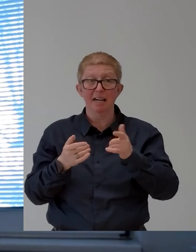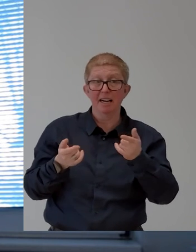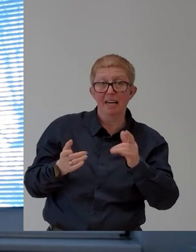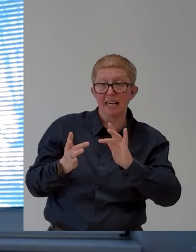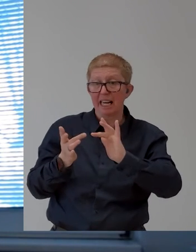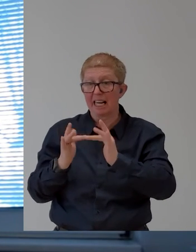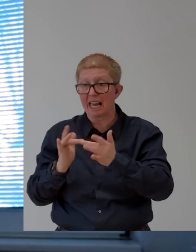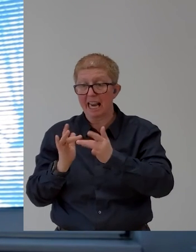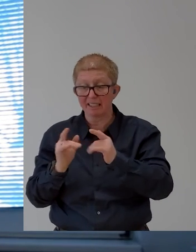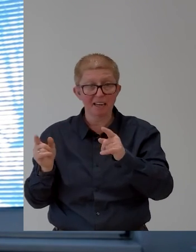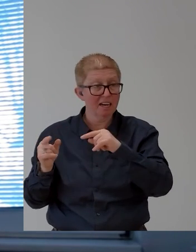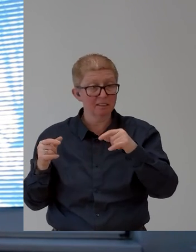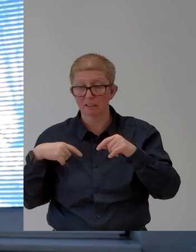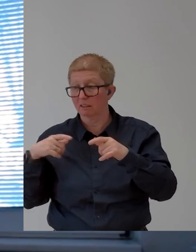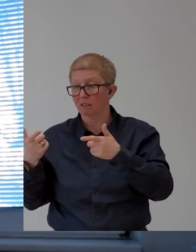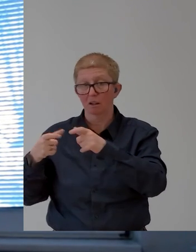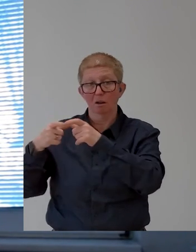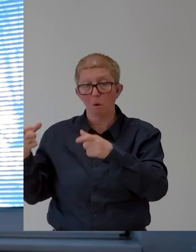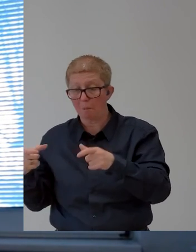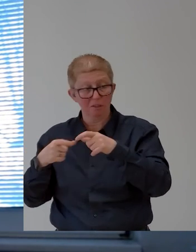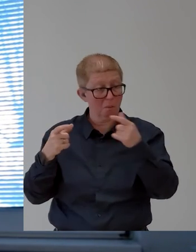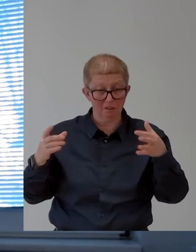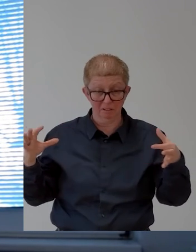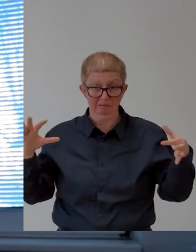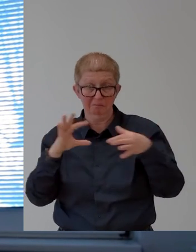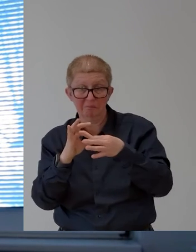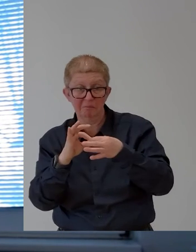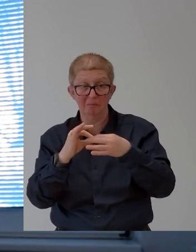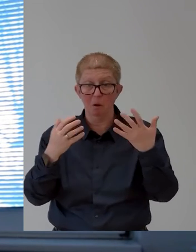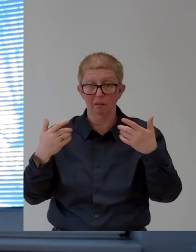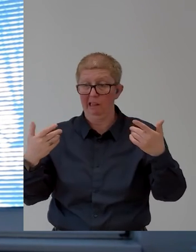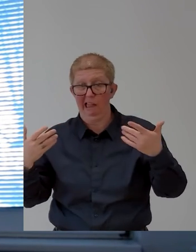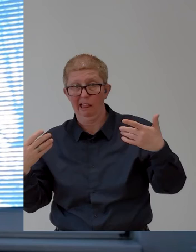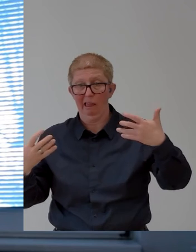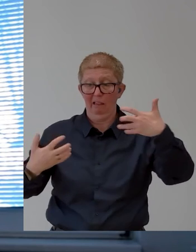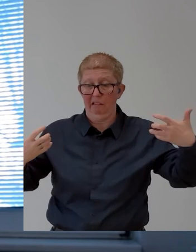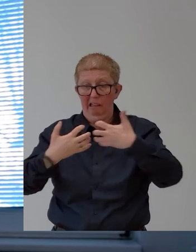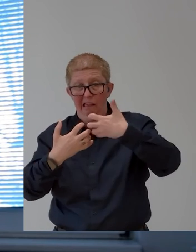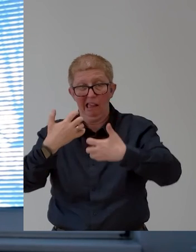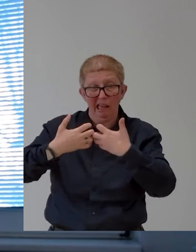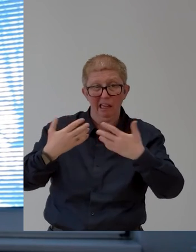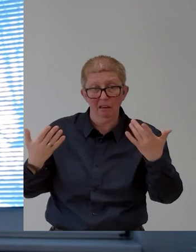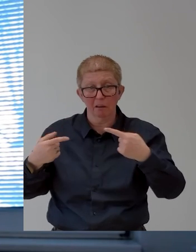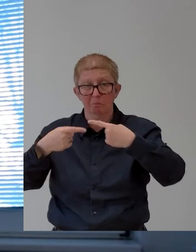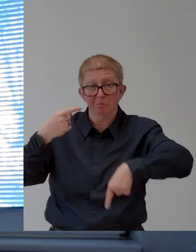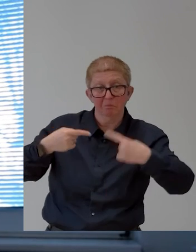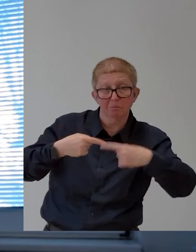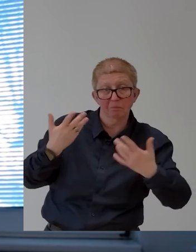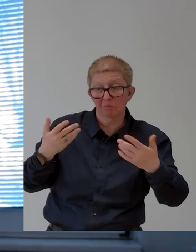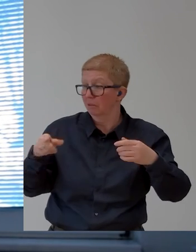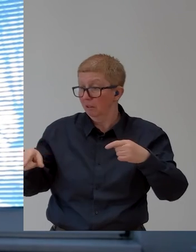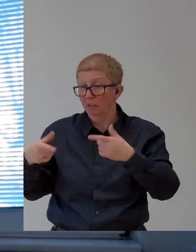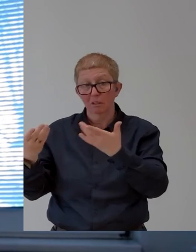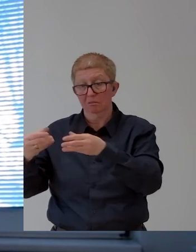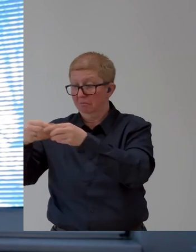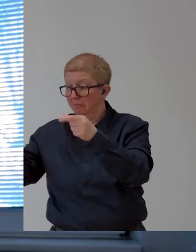and so on, you still have a bit of these closed things. Again, I'm getting too technical, but I think this is going to be quite an issue, the interoperability.